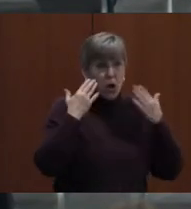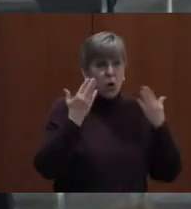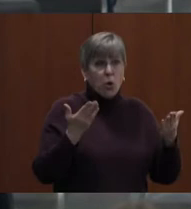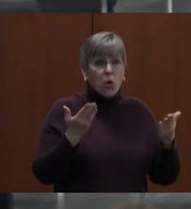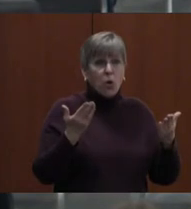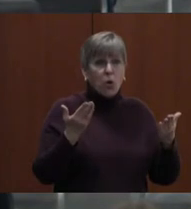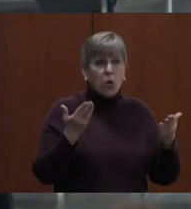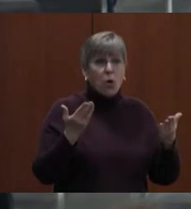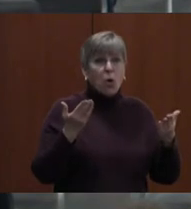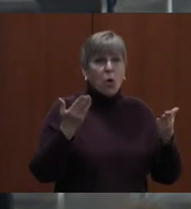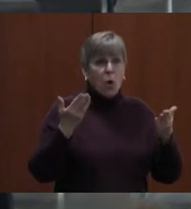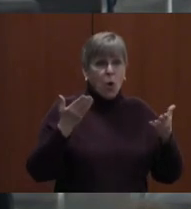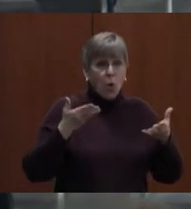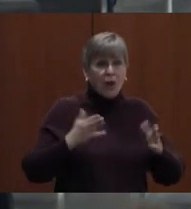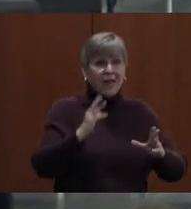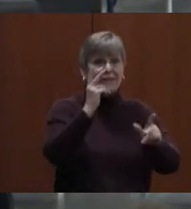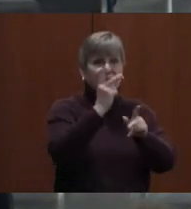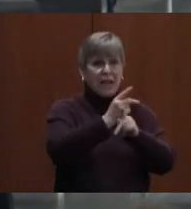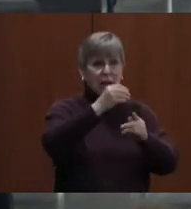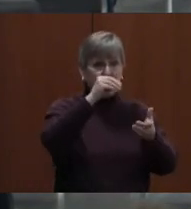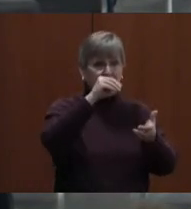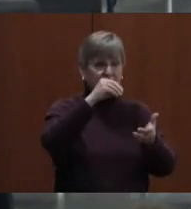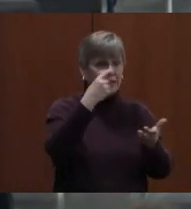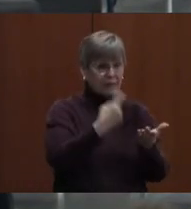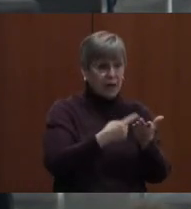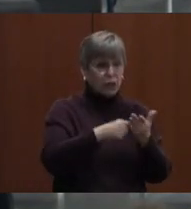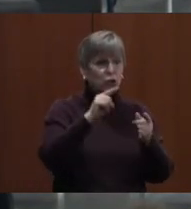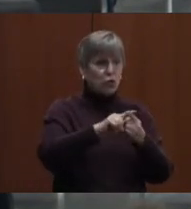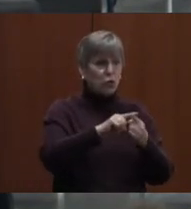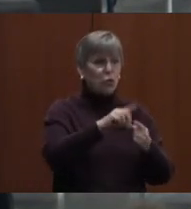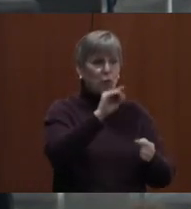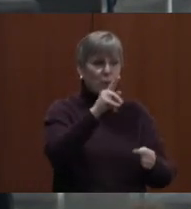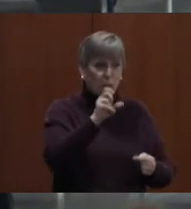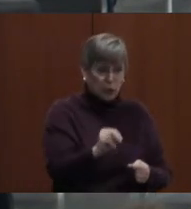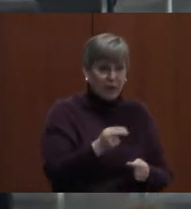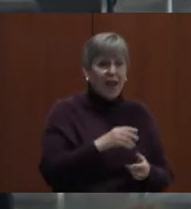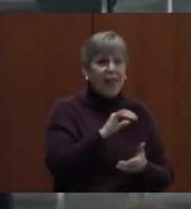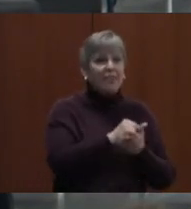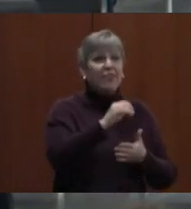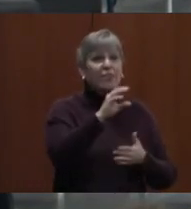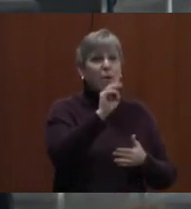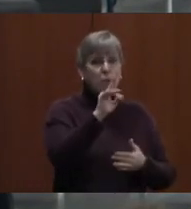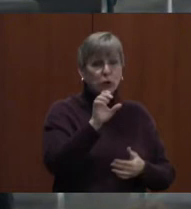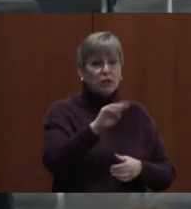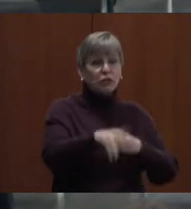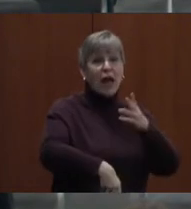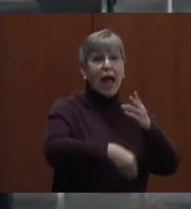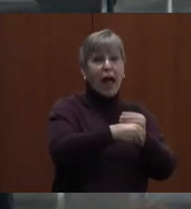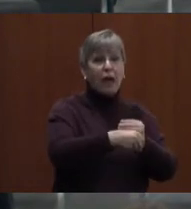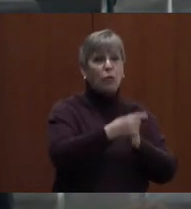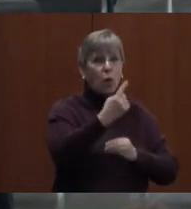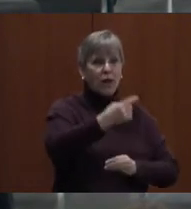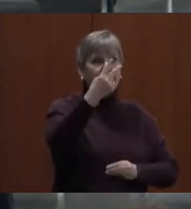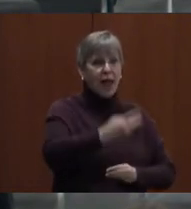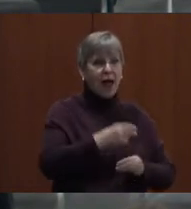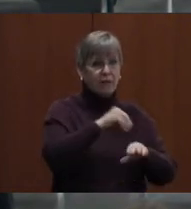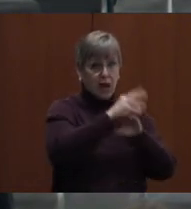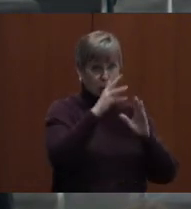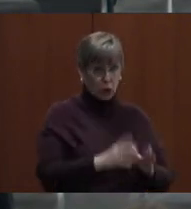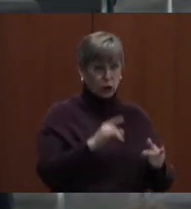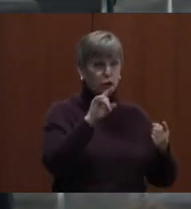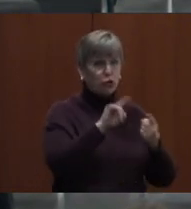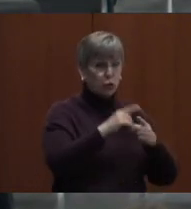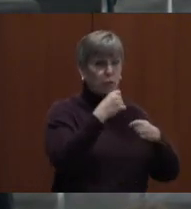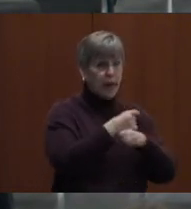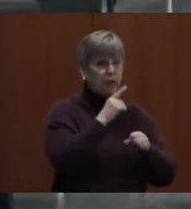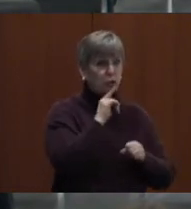sitting up here. So let's keep the discussion to the motion, and the motion is to add one-and-a-half counselors to